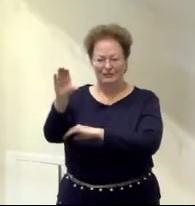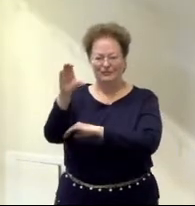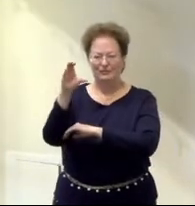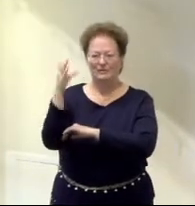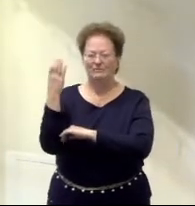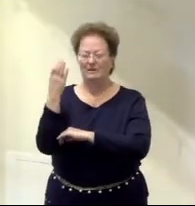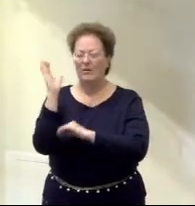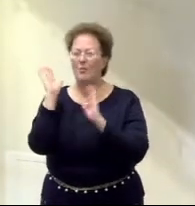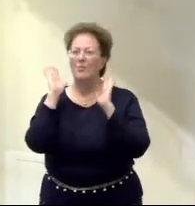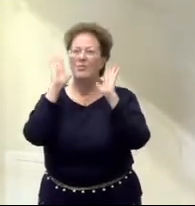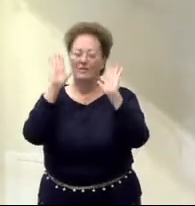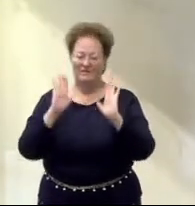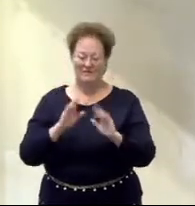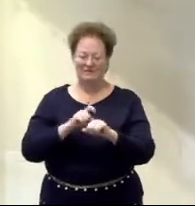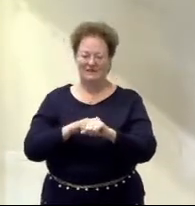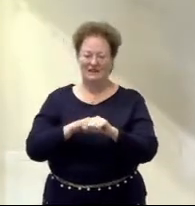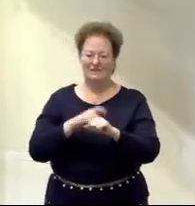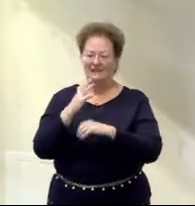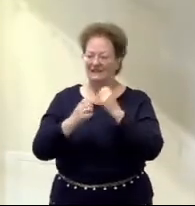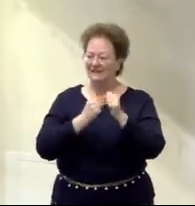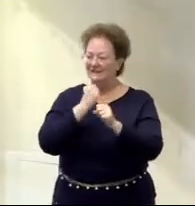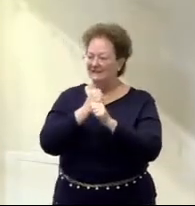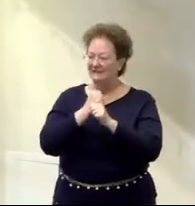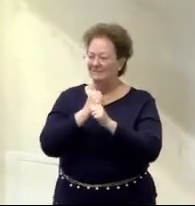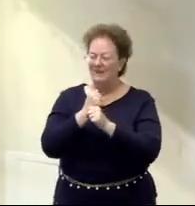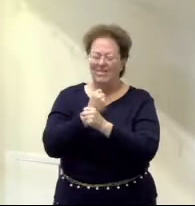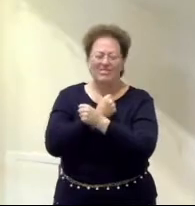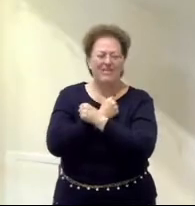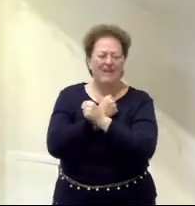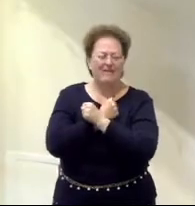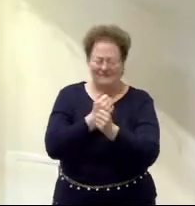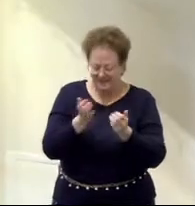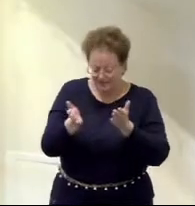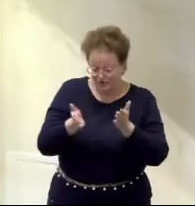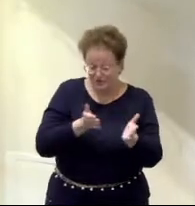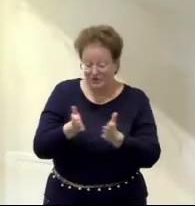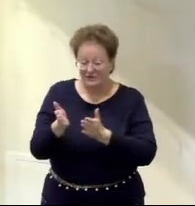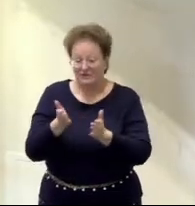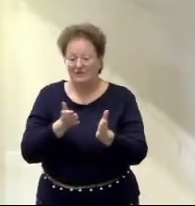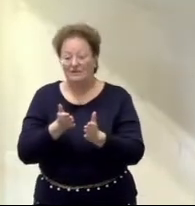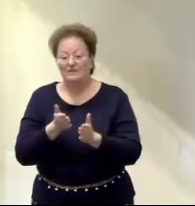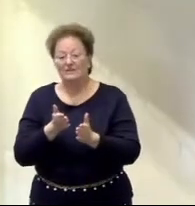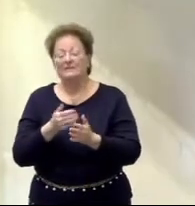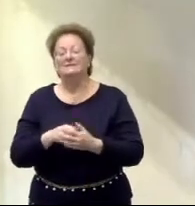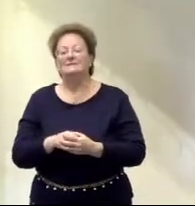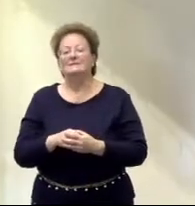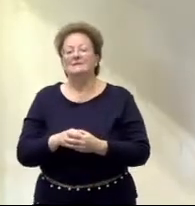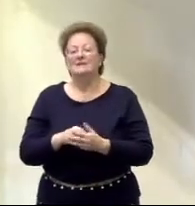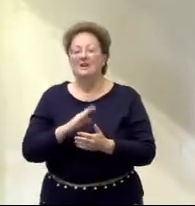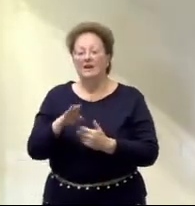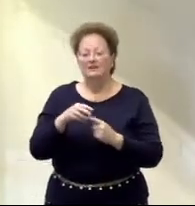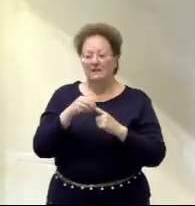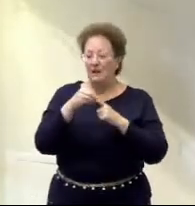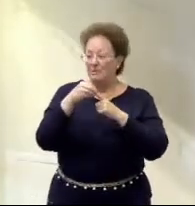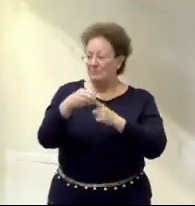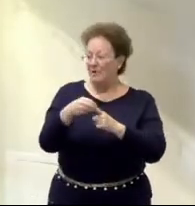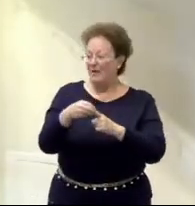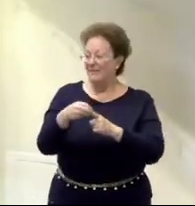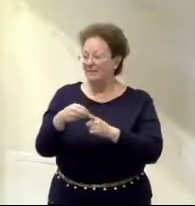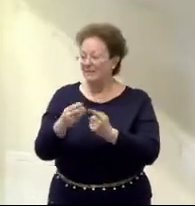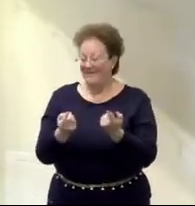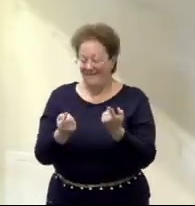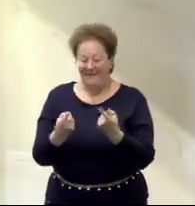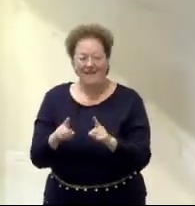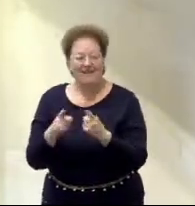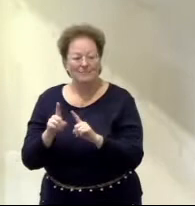also a wonderful time of the year. I love the Advent services. I love the Christmas services. I love all the special Christmas events